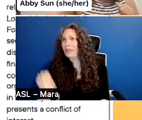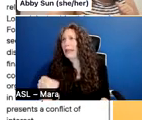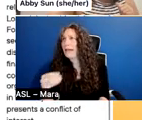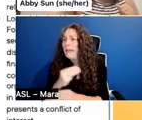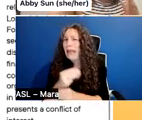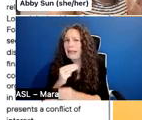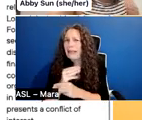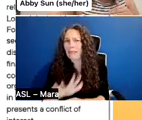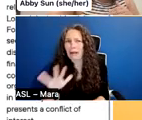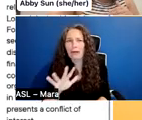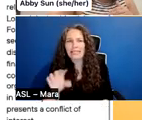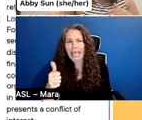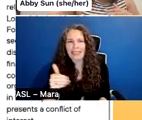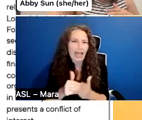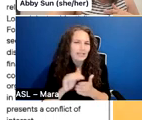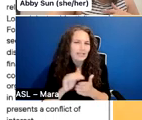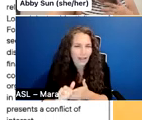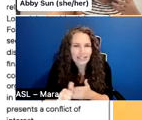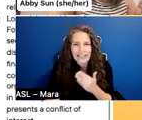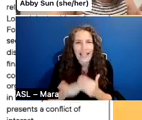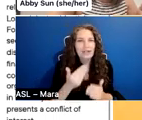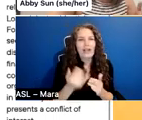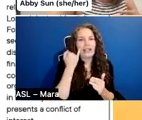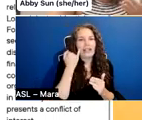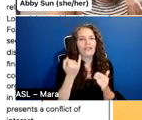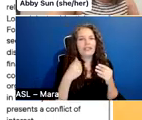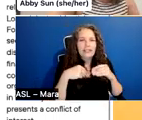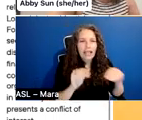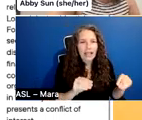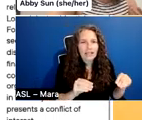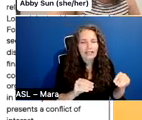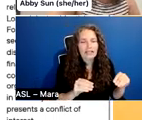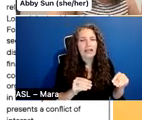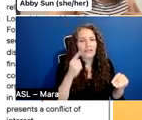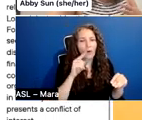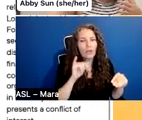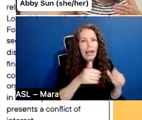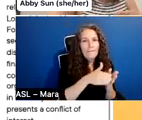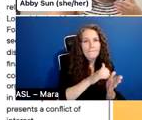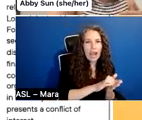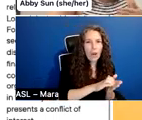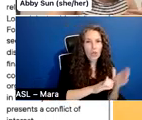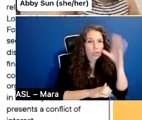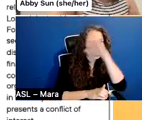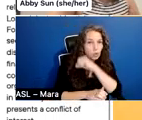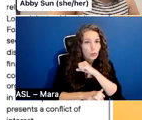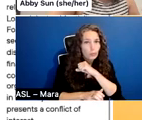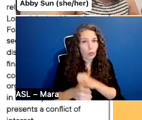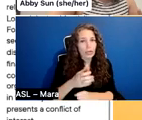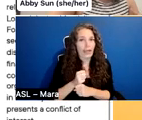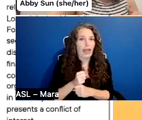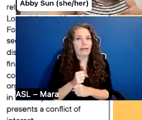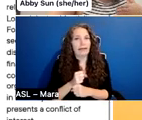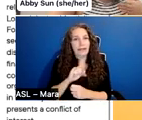um, and then if it sells for $200,000, you might assume that they get $10,000 back, but that's actually not how it works.